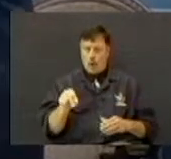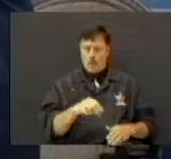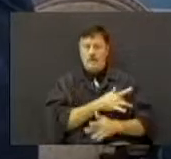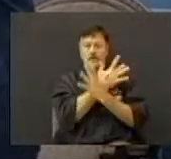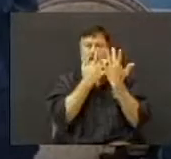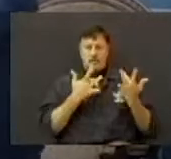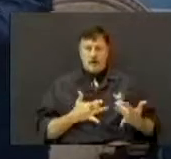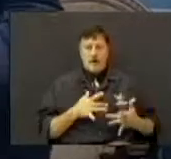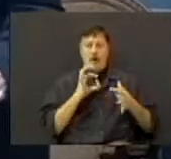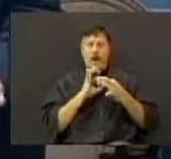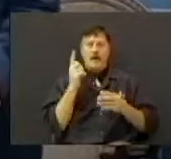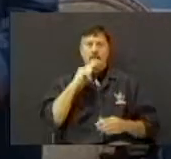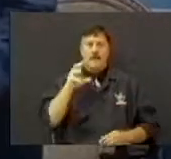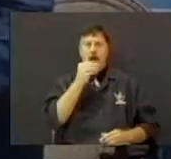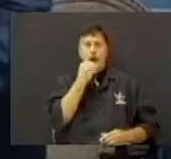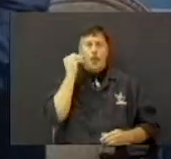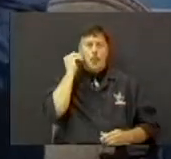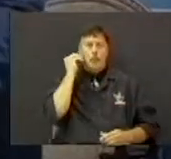Lastly, and I'm done.